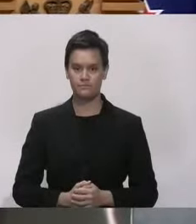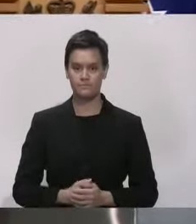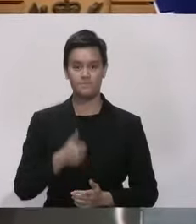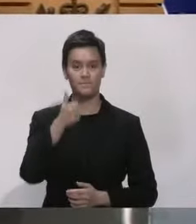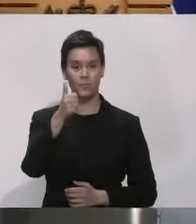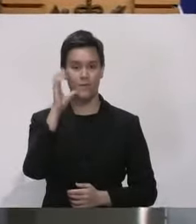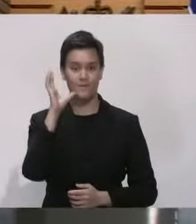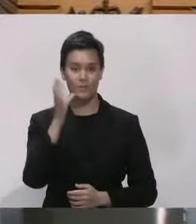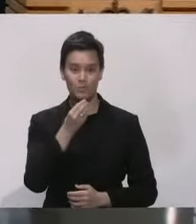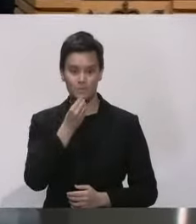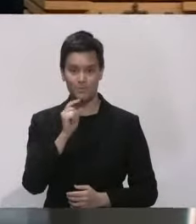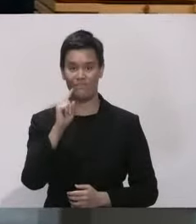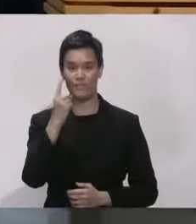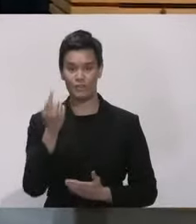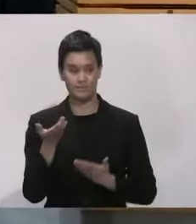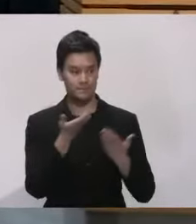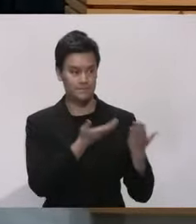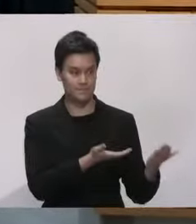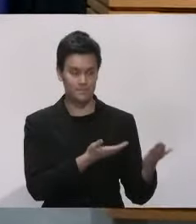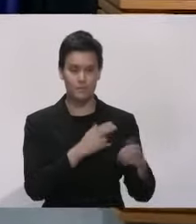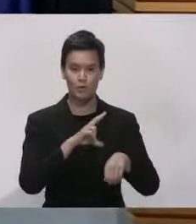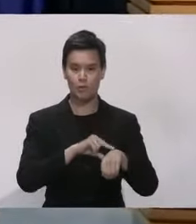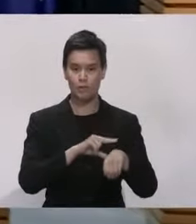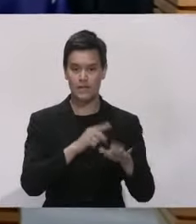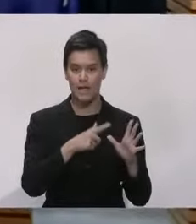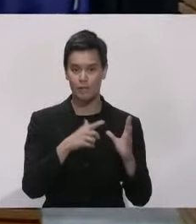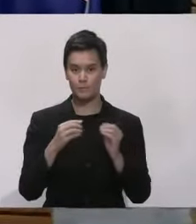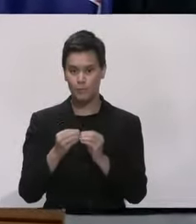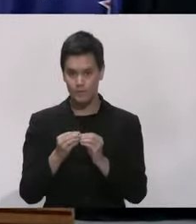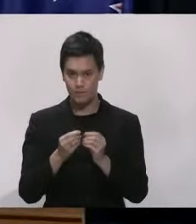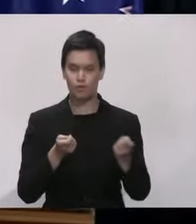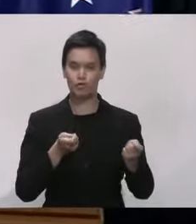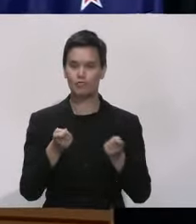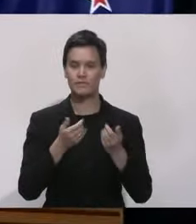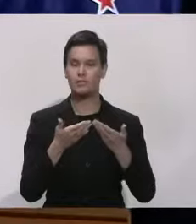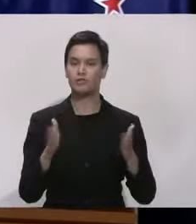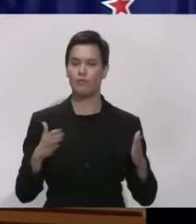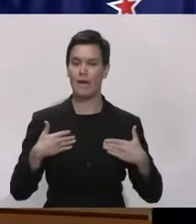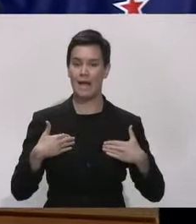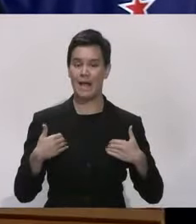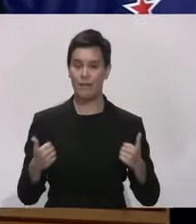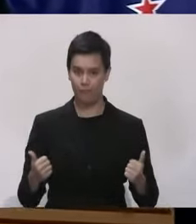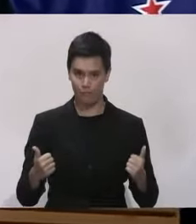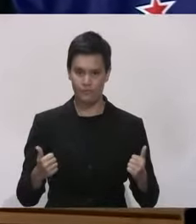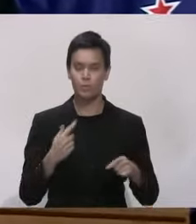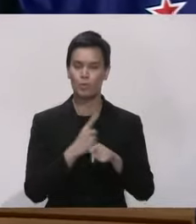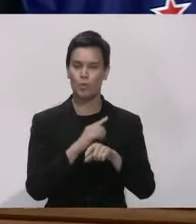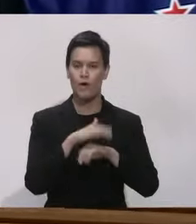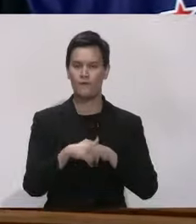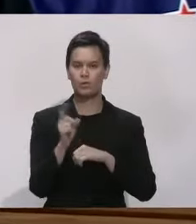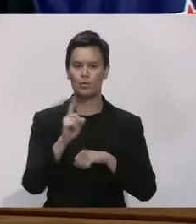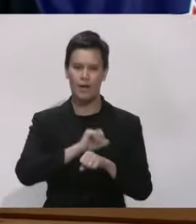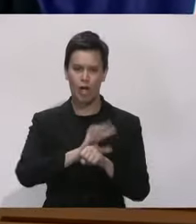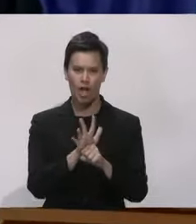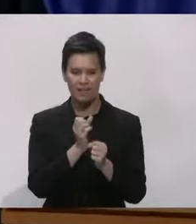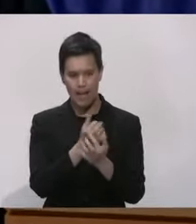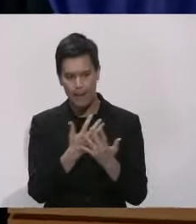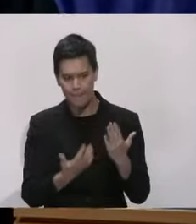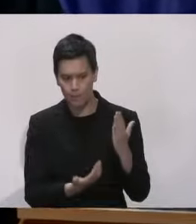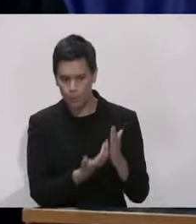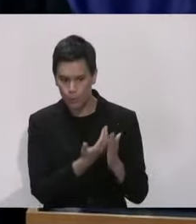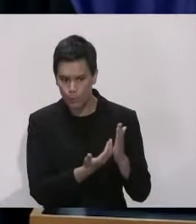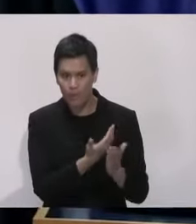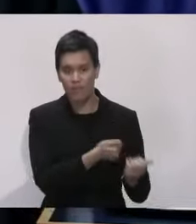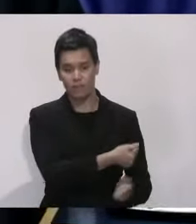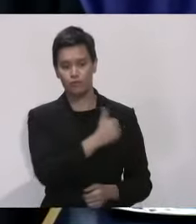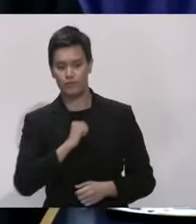Good afternoon everybody. I'll hand over to the Director General to give you today's case update and then I'll talk briefly about testing and contact tracing and